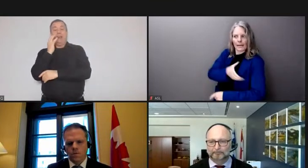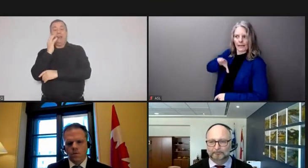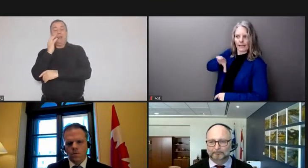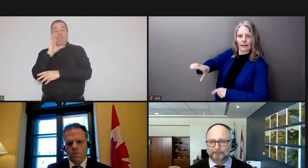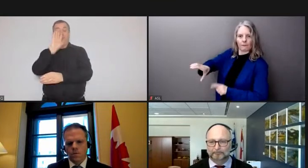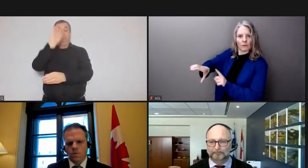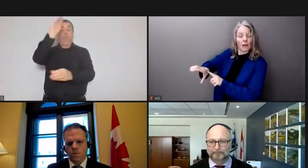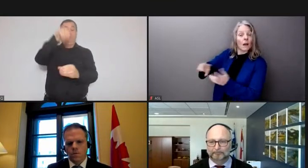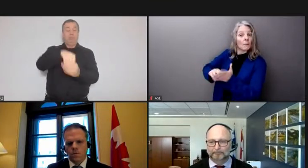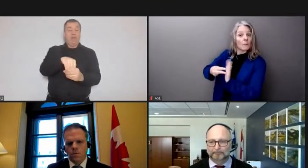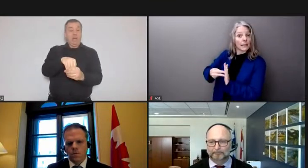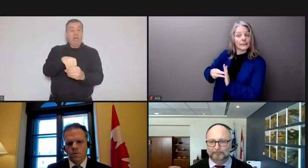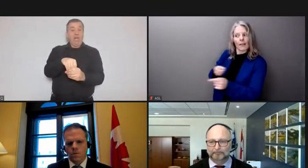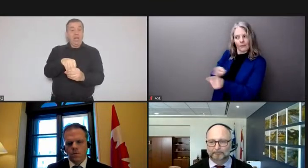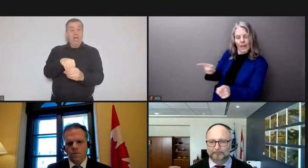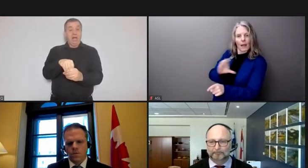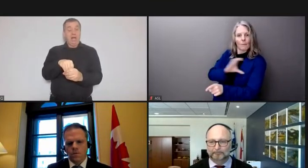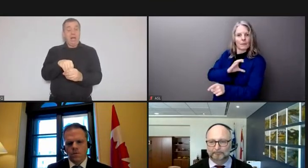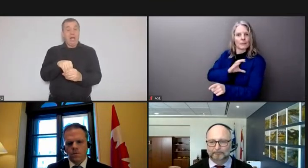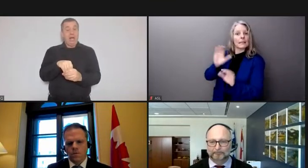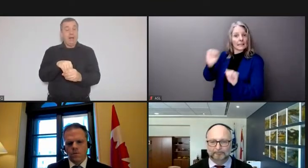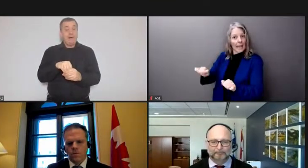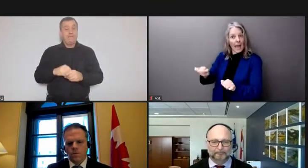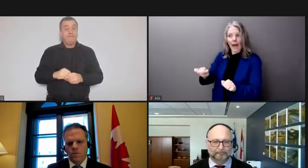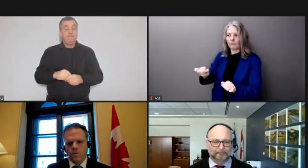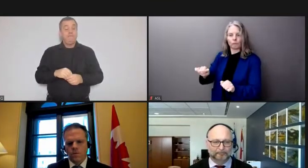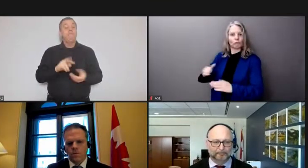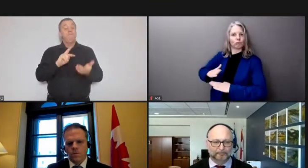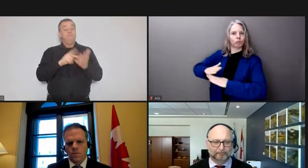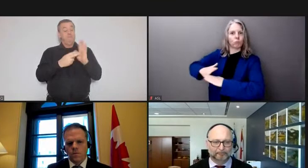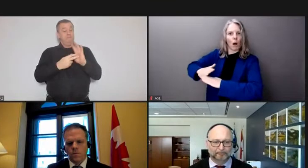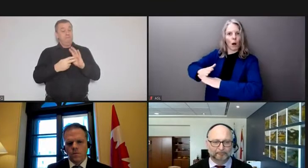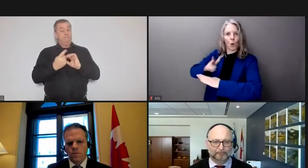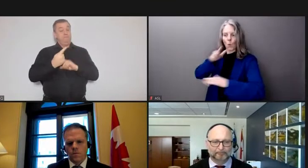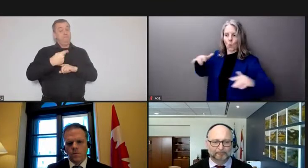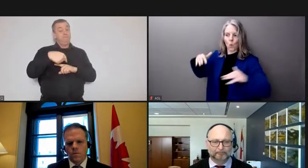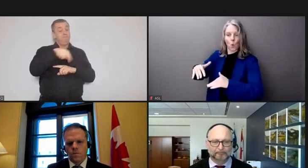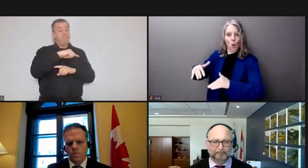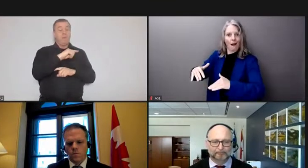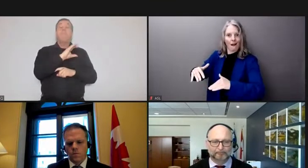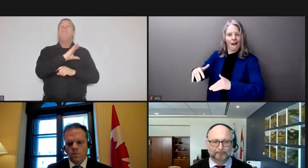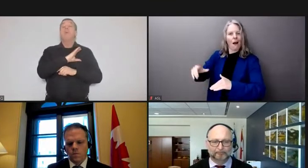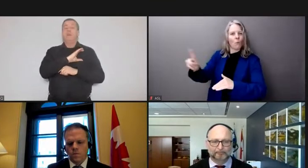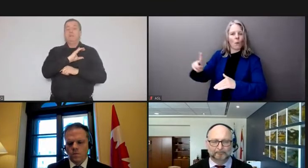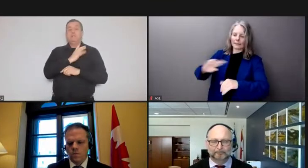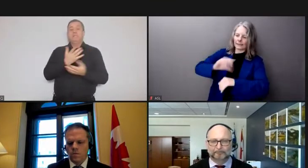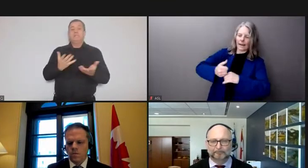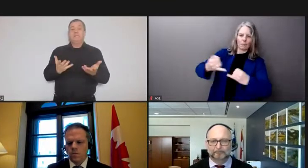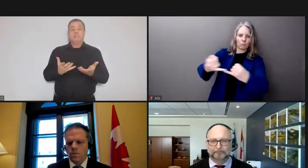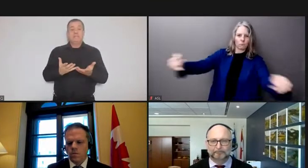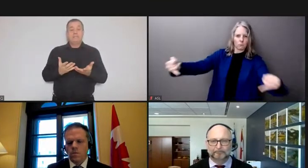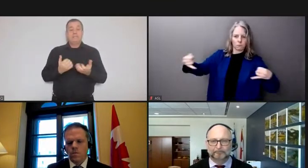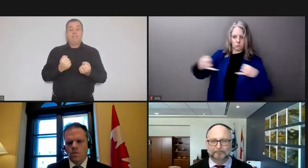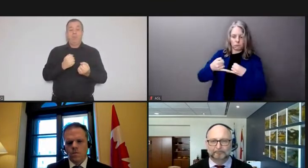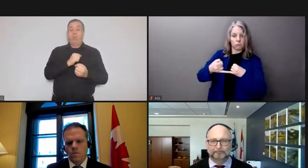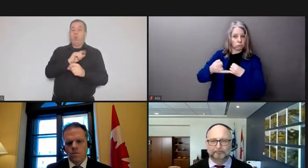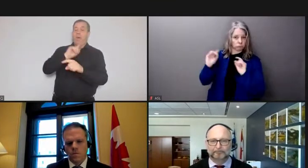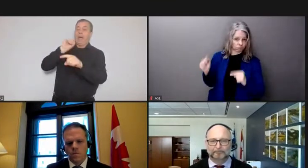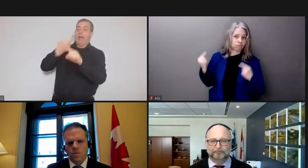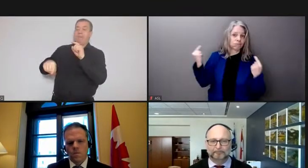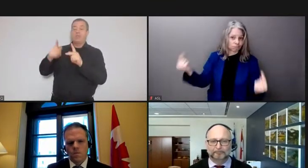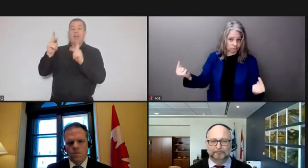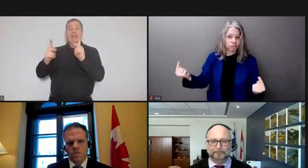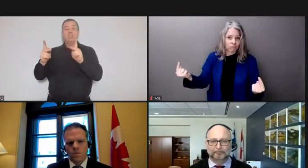officers to prohibit assembly in so-called no-go zones where there can and has been a